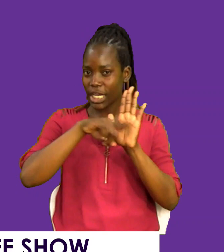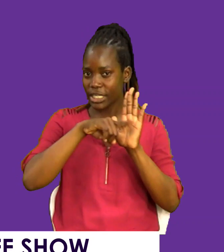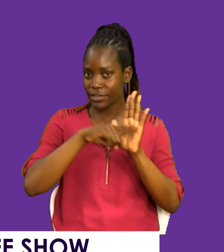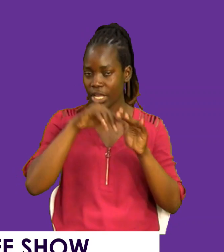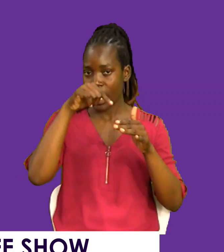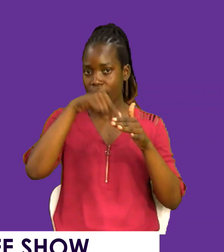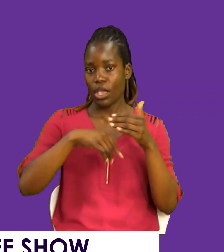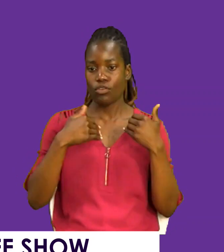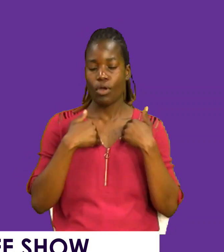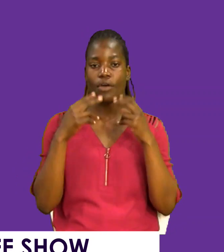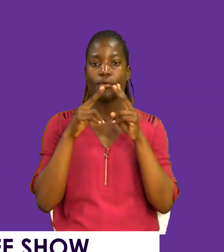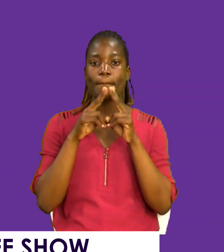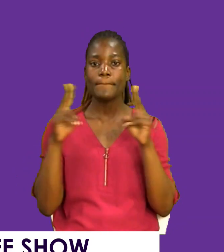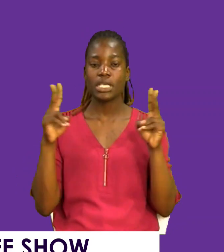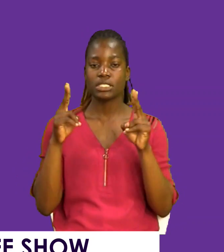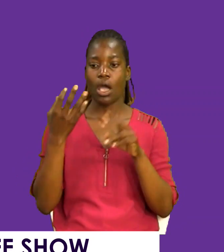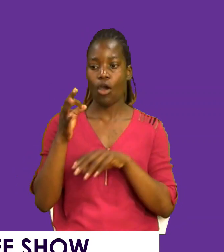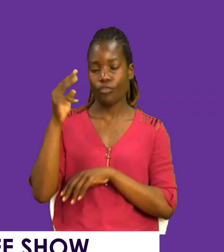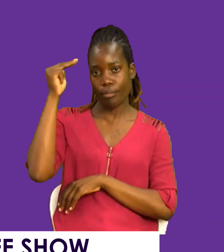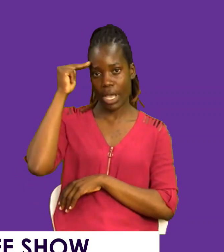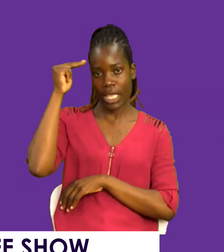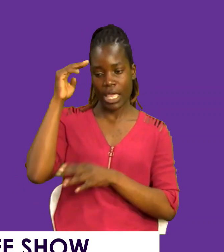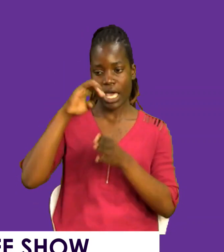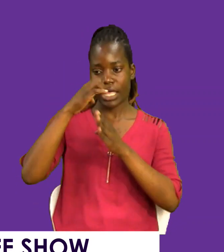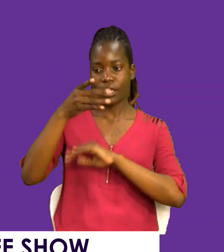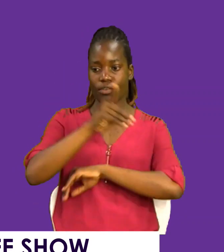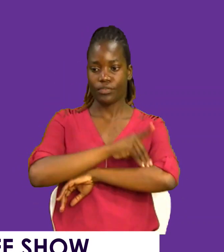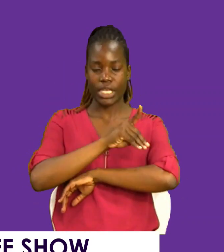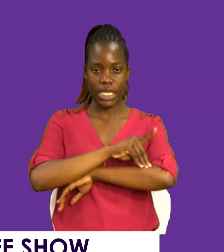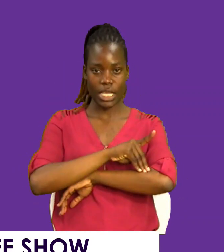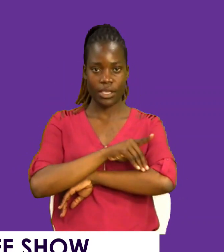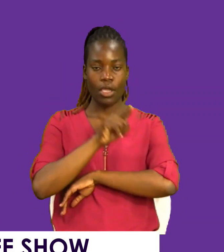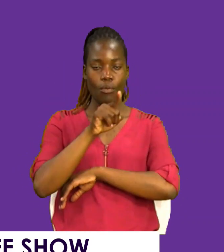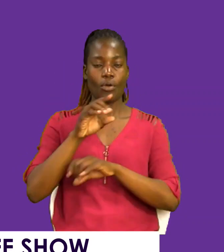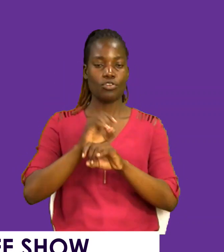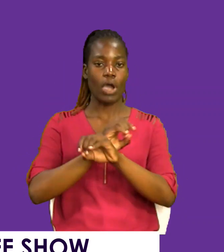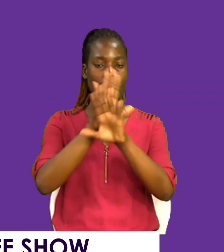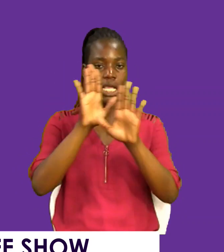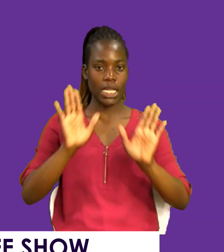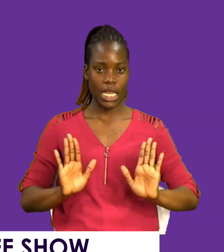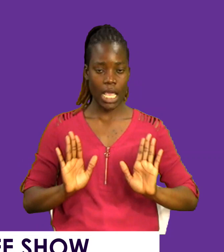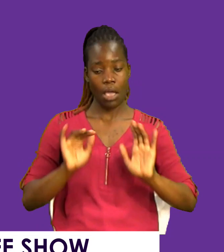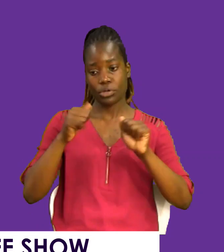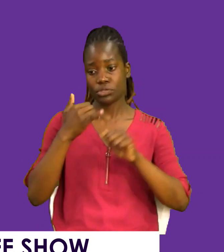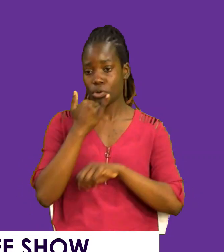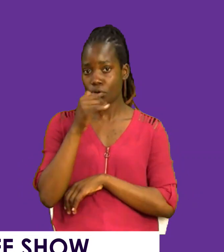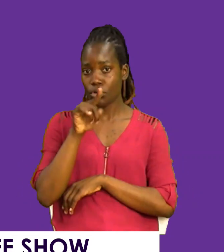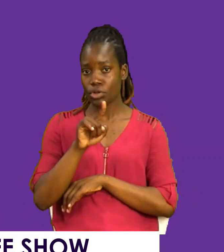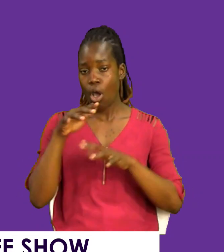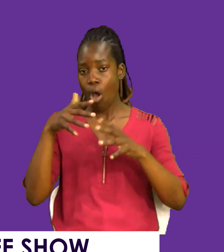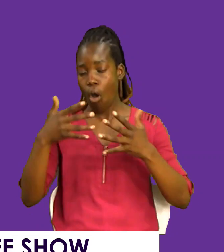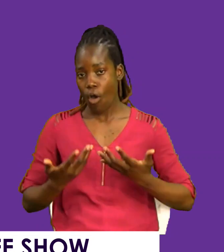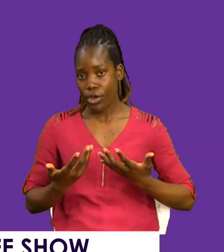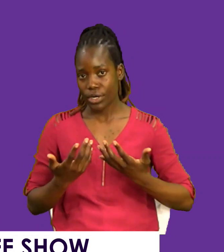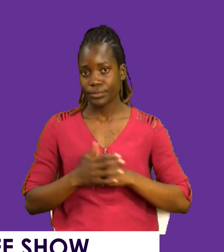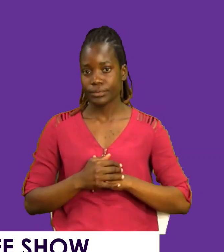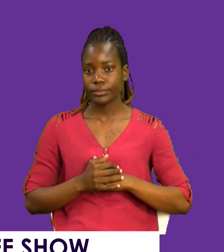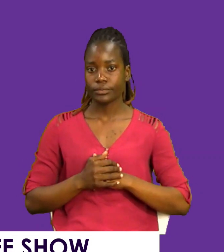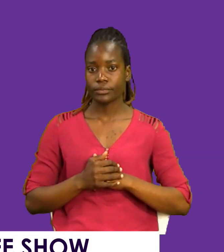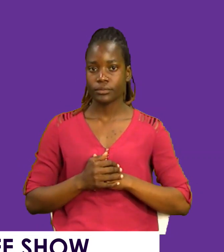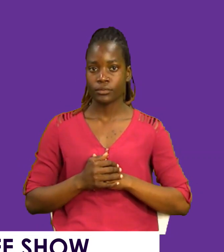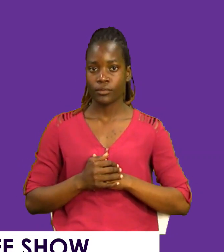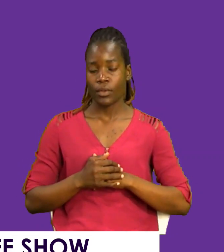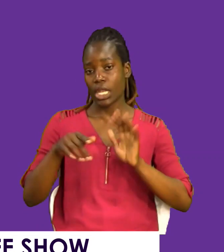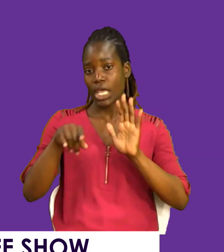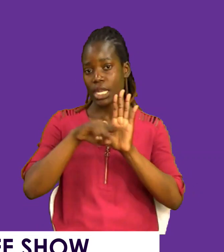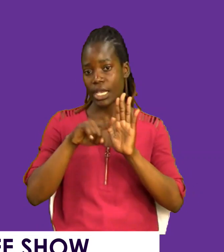have some peace of mind. At the end of the day, your conscience is clear. They may have wronged you or carried you, you know,